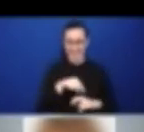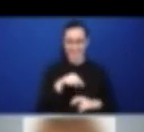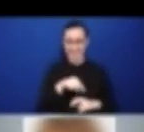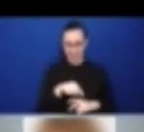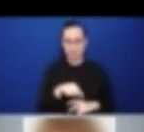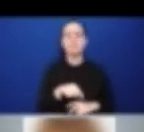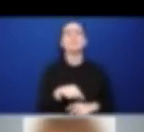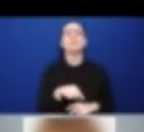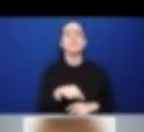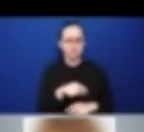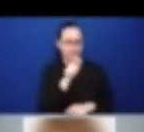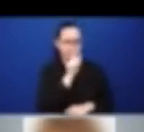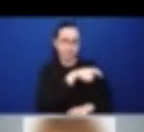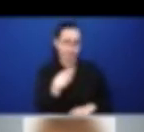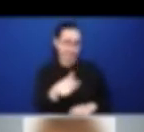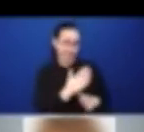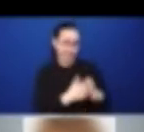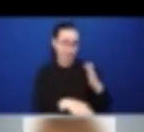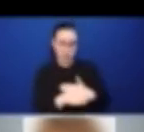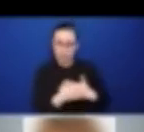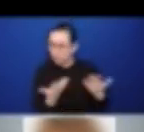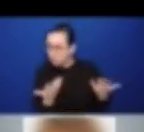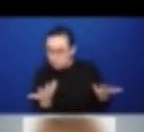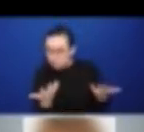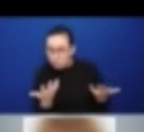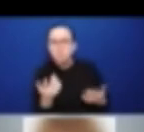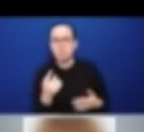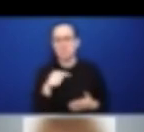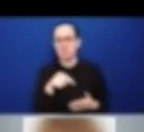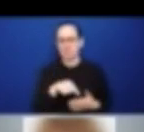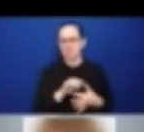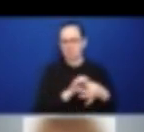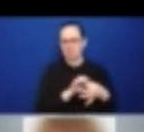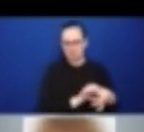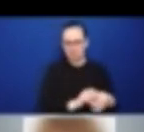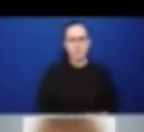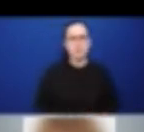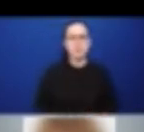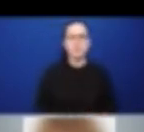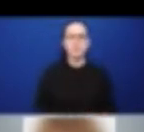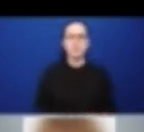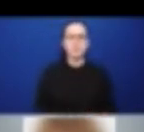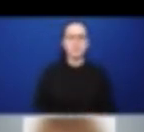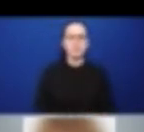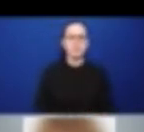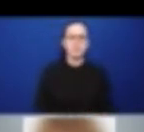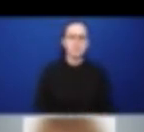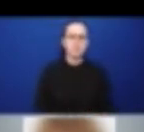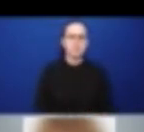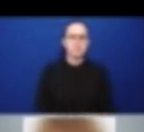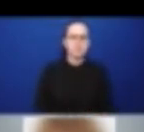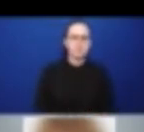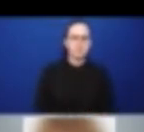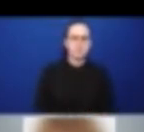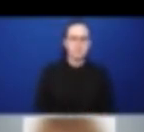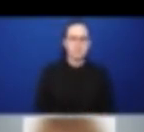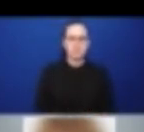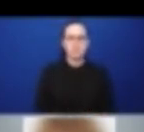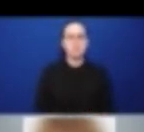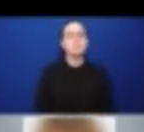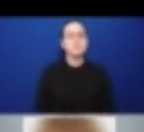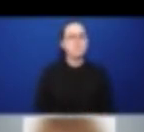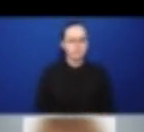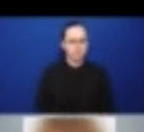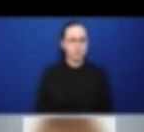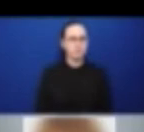So, one of the interesting findings that I wanted to introduce today is that of the